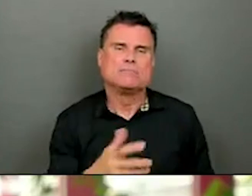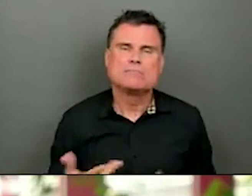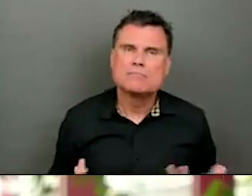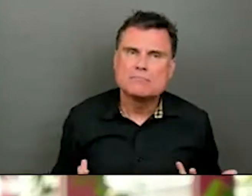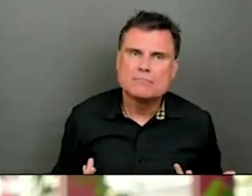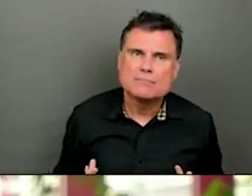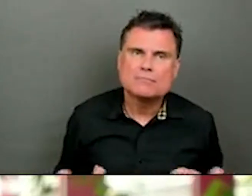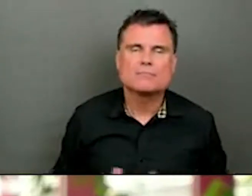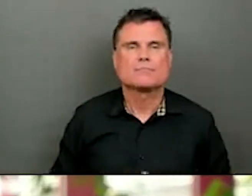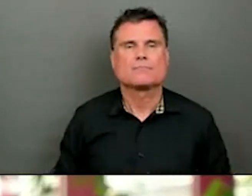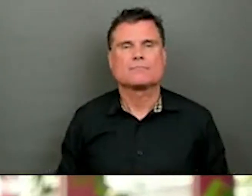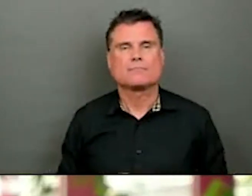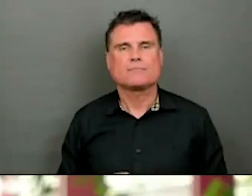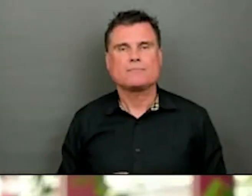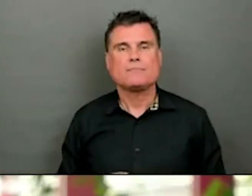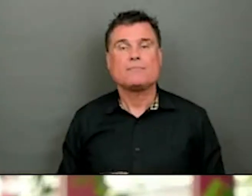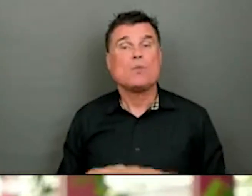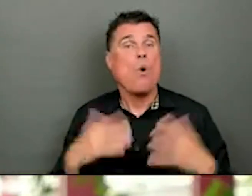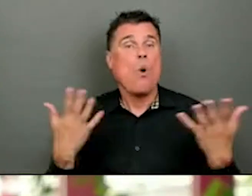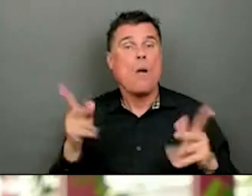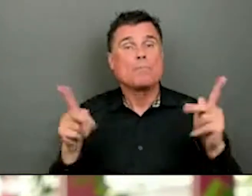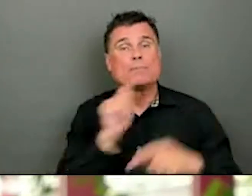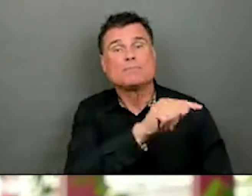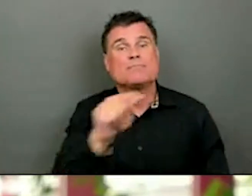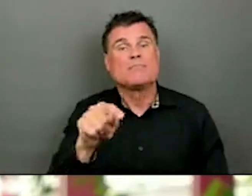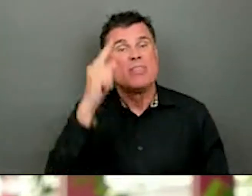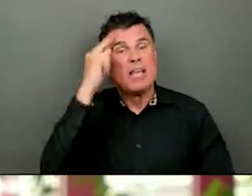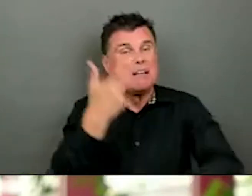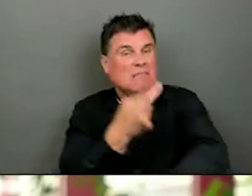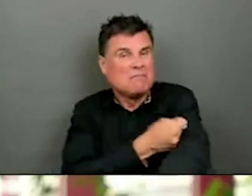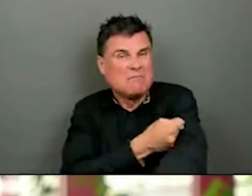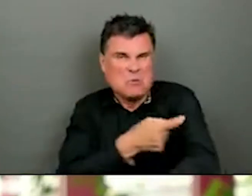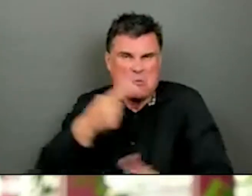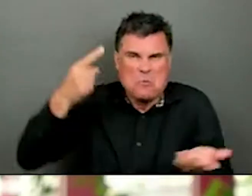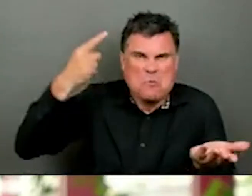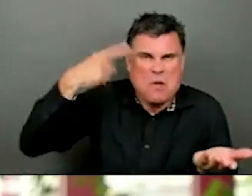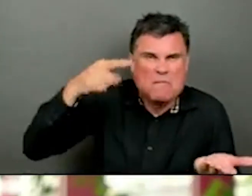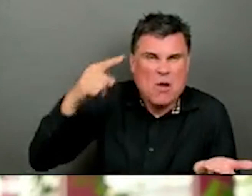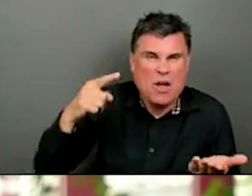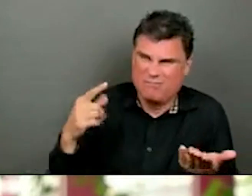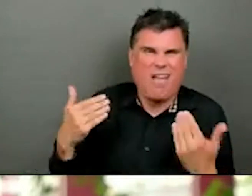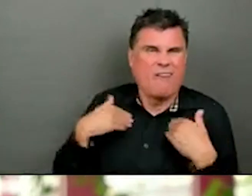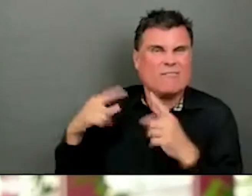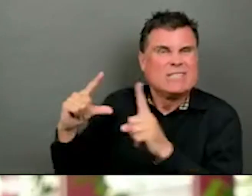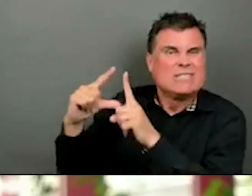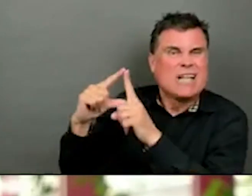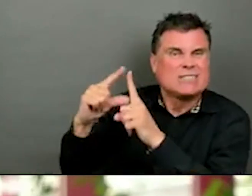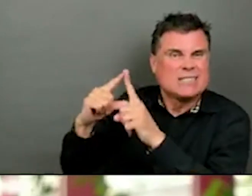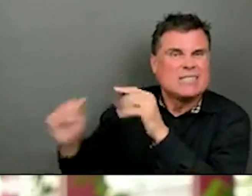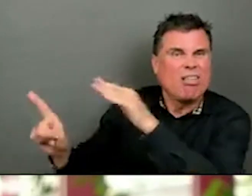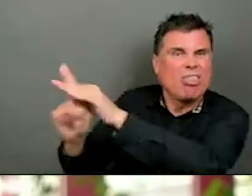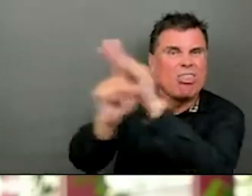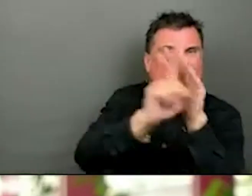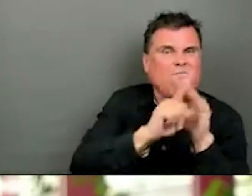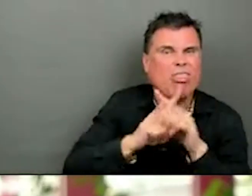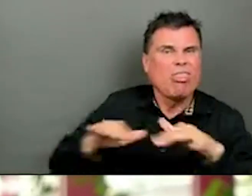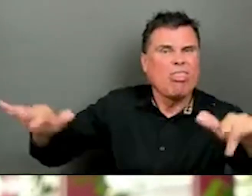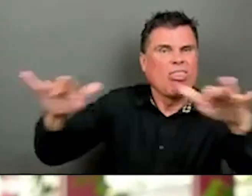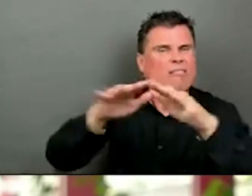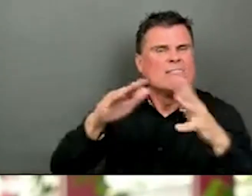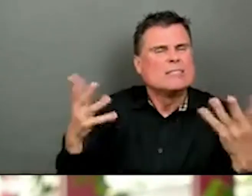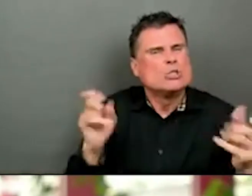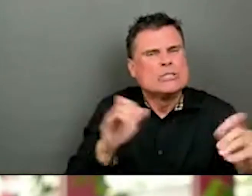scared, but not enough is being done with the Delta variant. So I'm just wondering if you could offer some suggestions that we can have conversations with people in our lives.